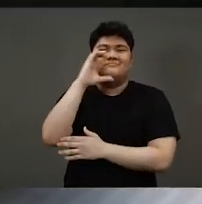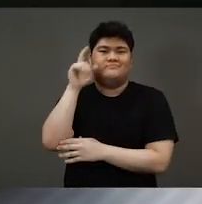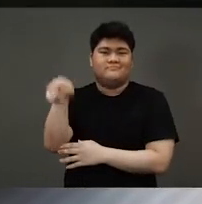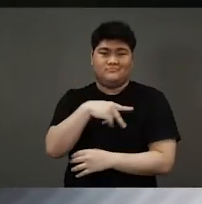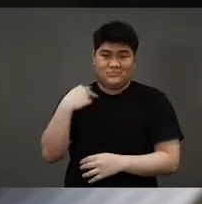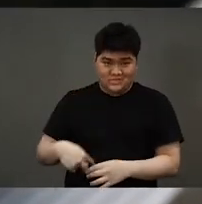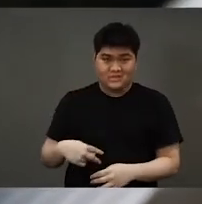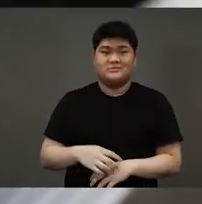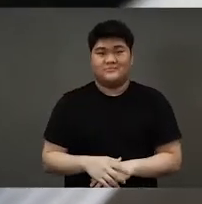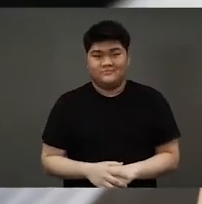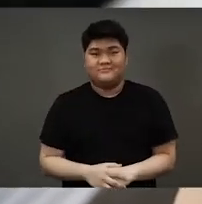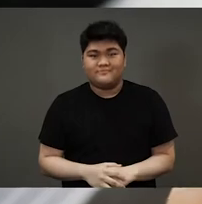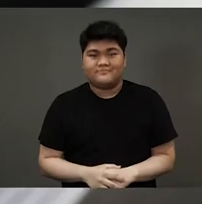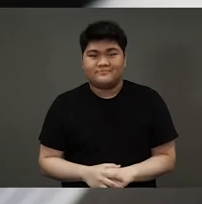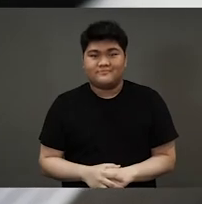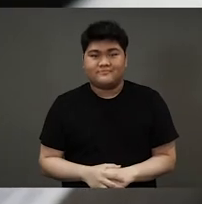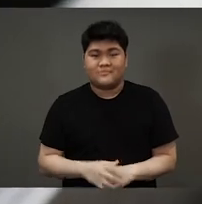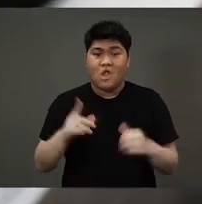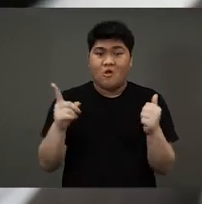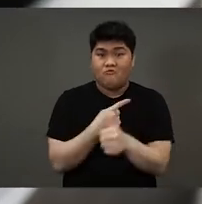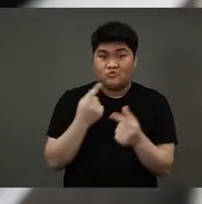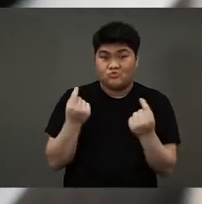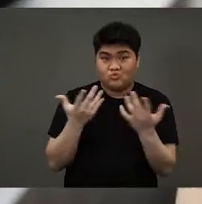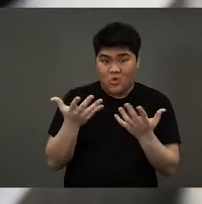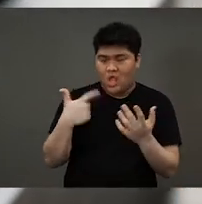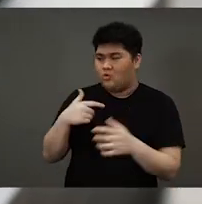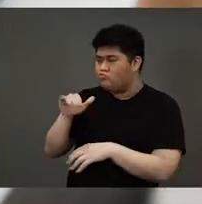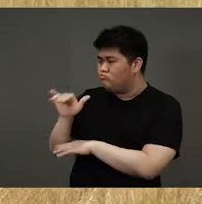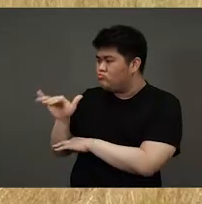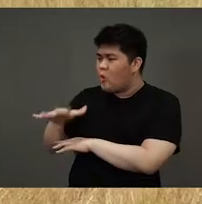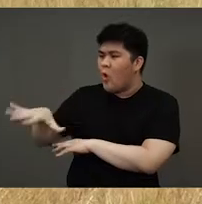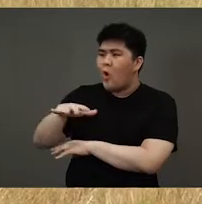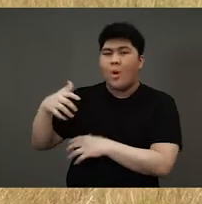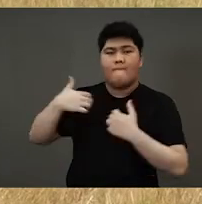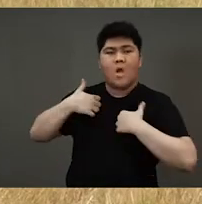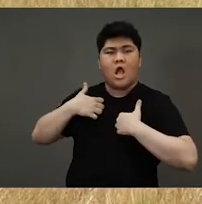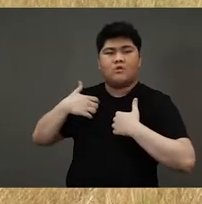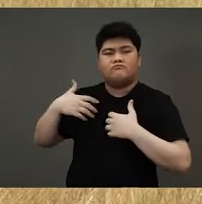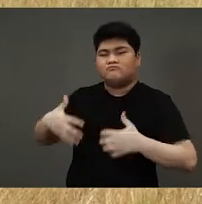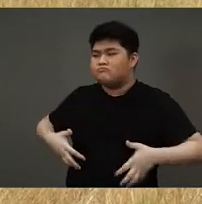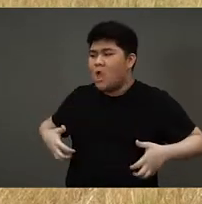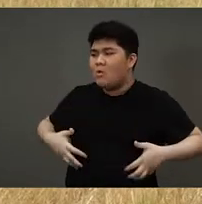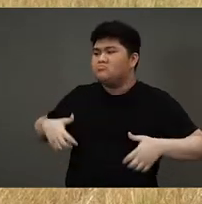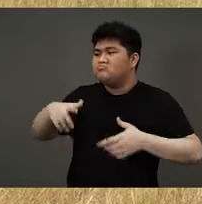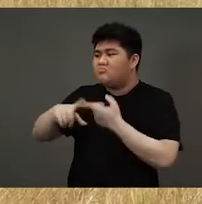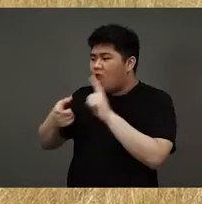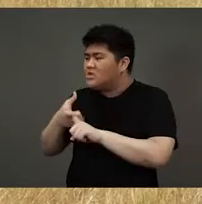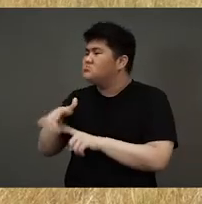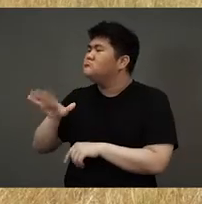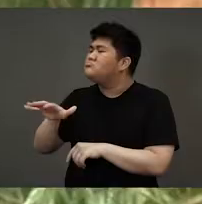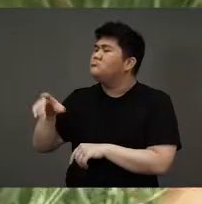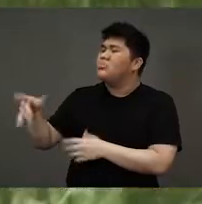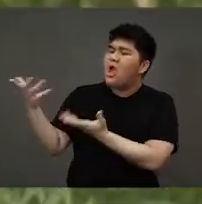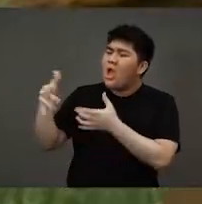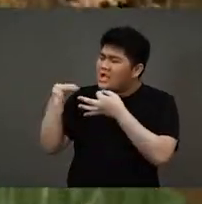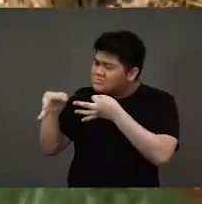to find the beautiful princess. The first thing monkey did was to call all his monkey friends to come and gather. He explained to